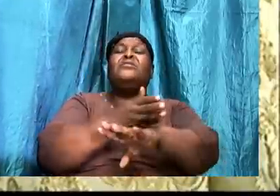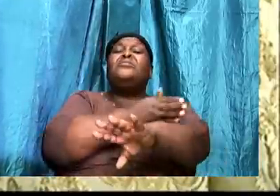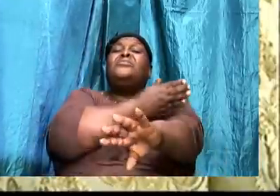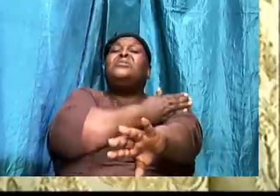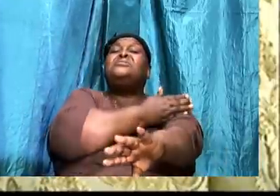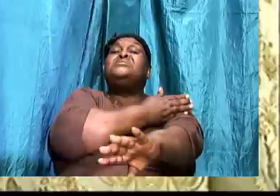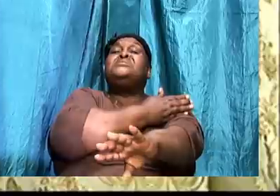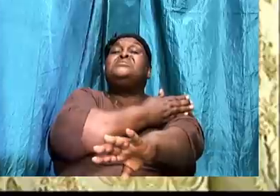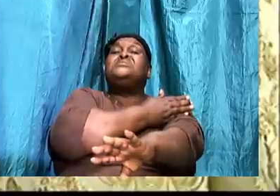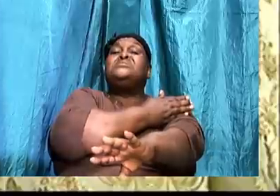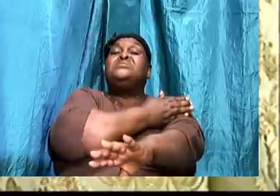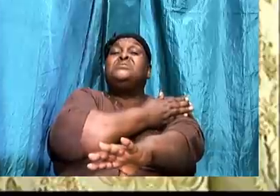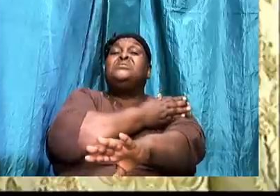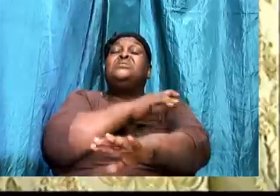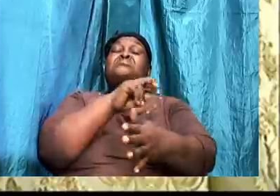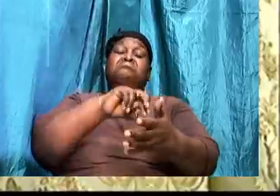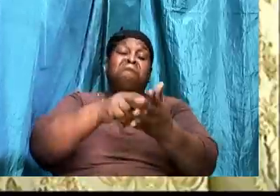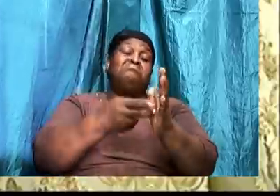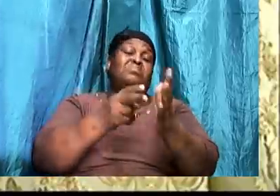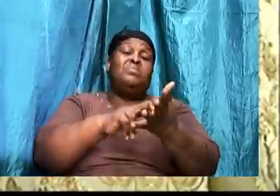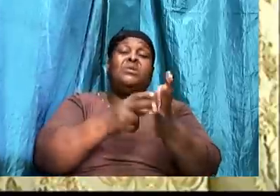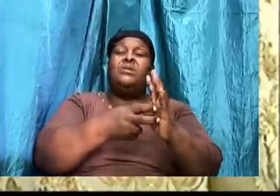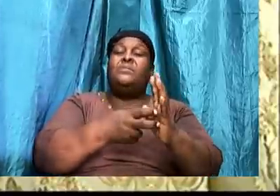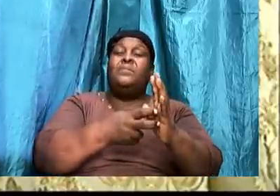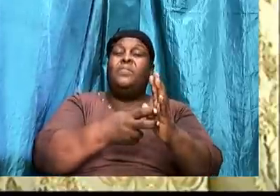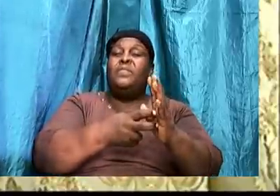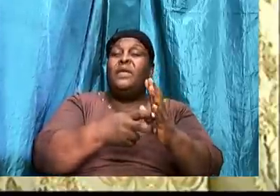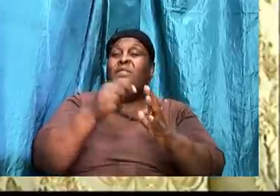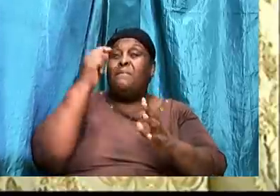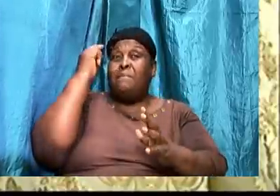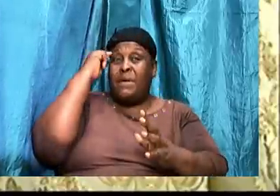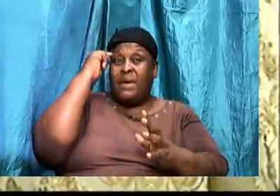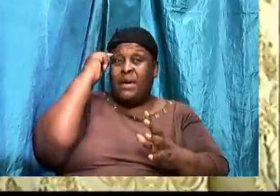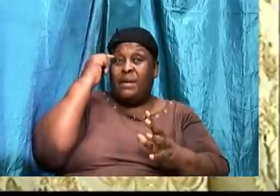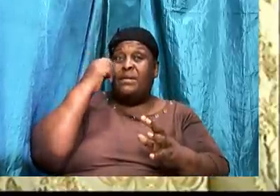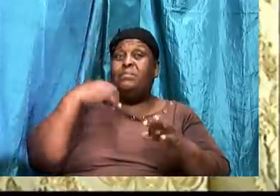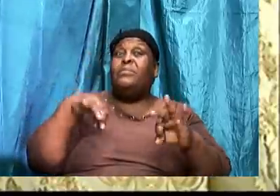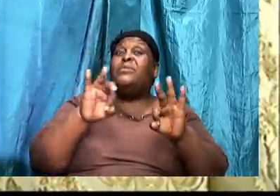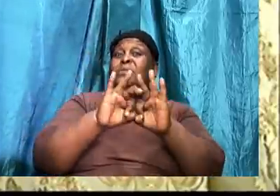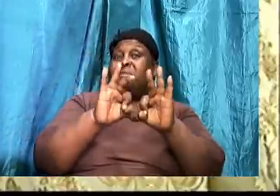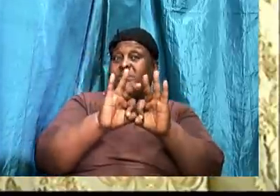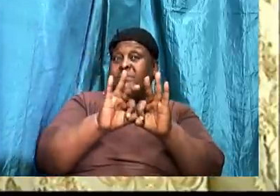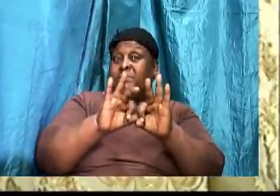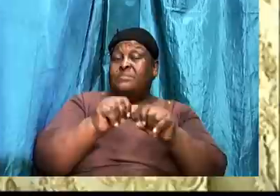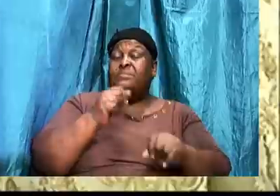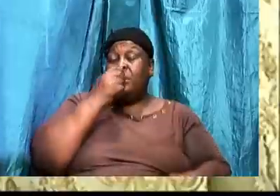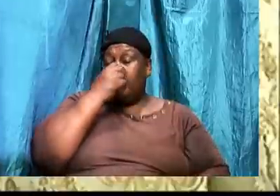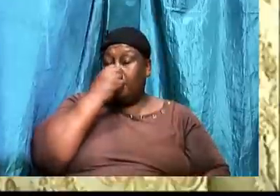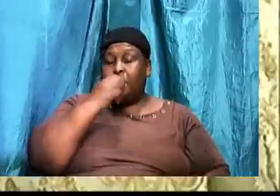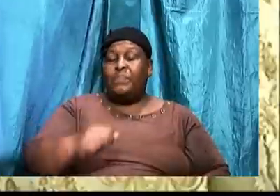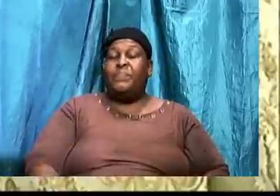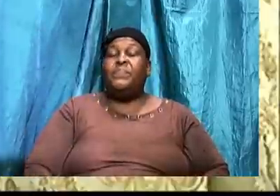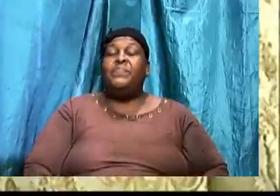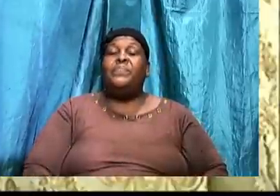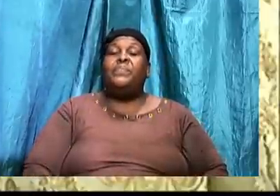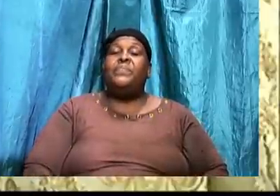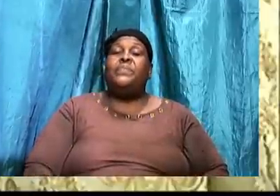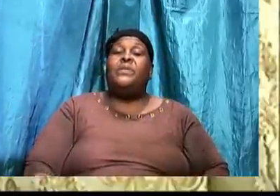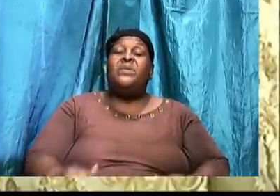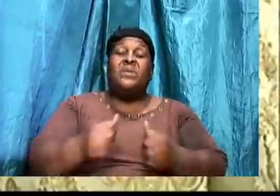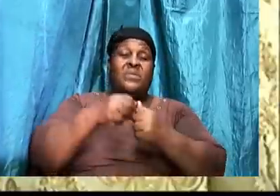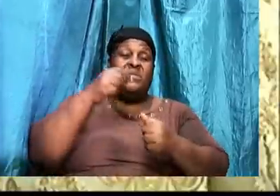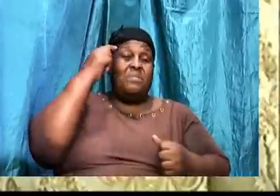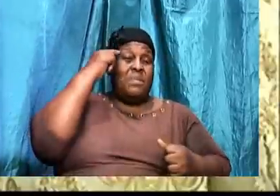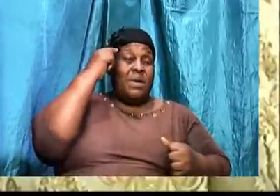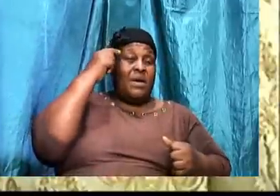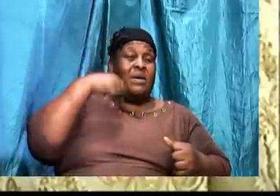important. It's with the mind that we believe God. And it's with the mind that we say,